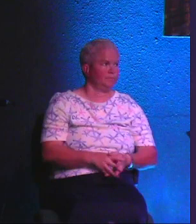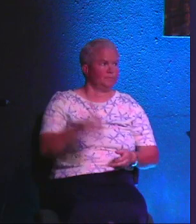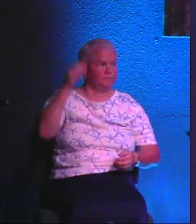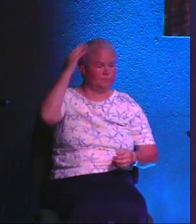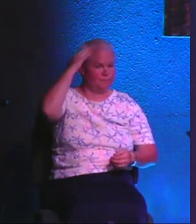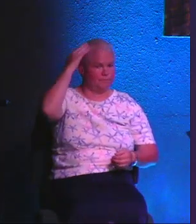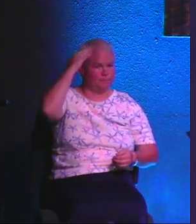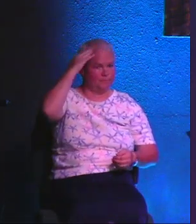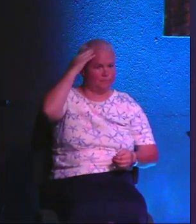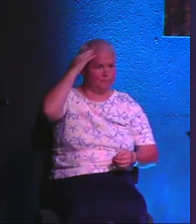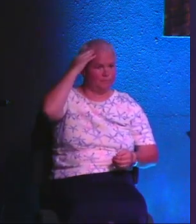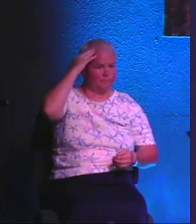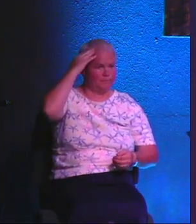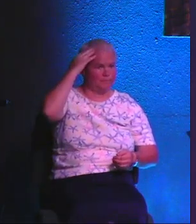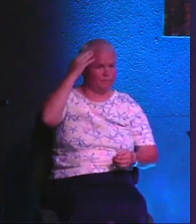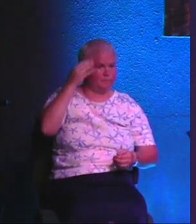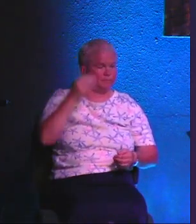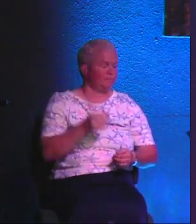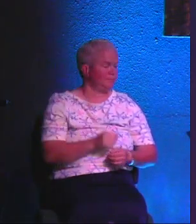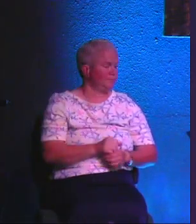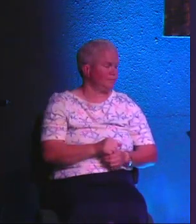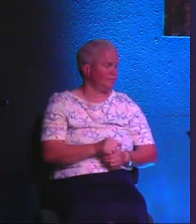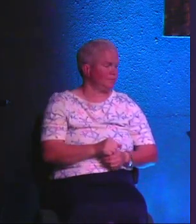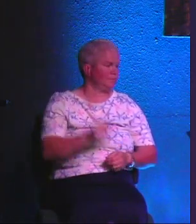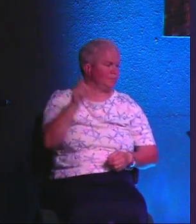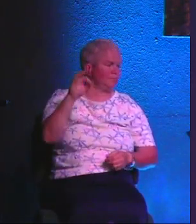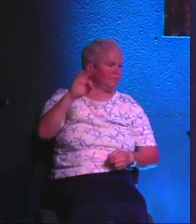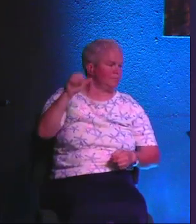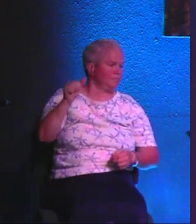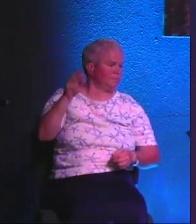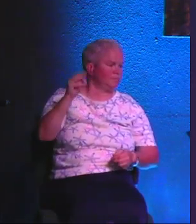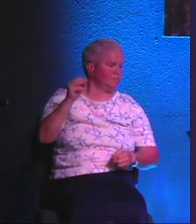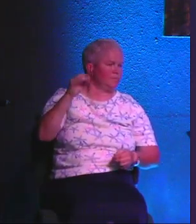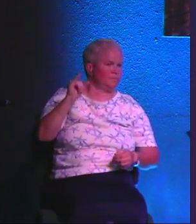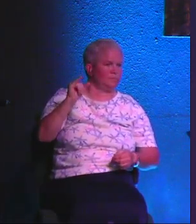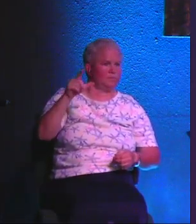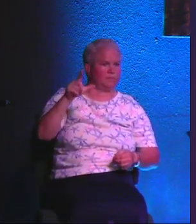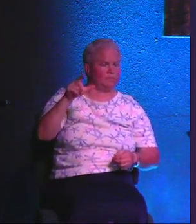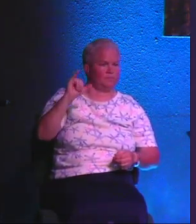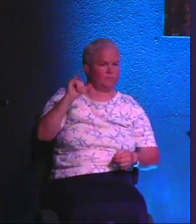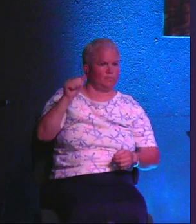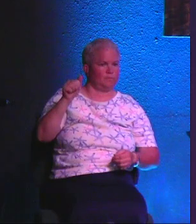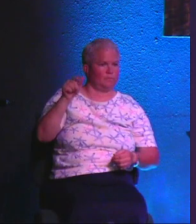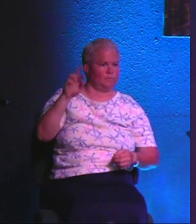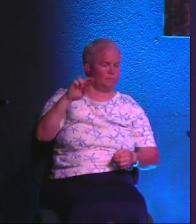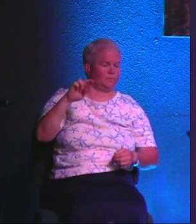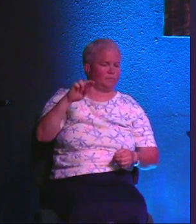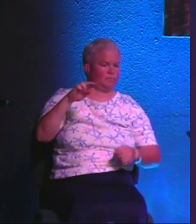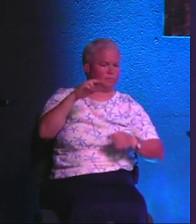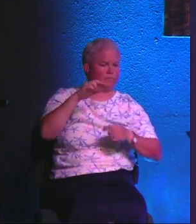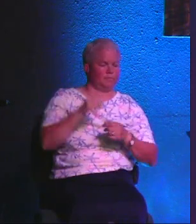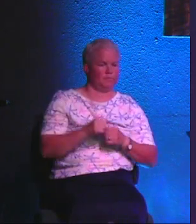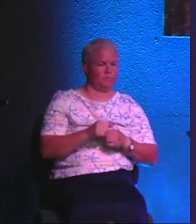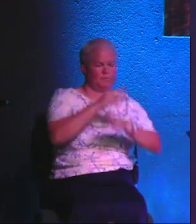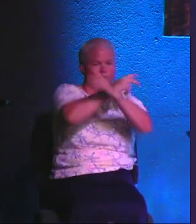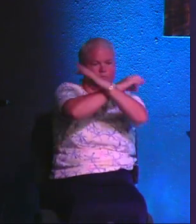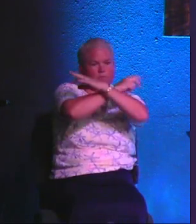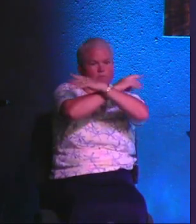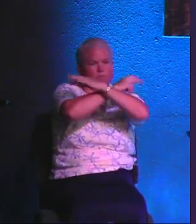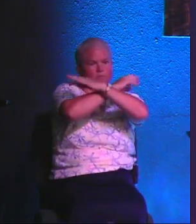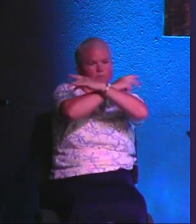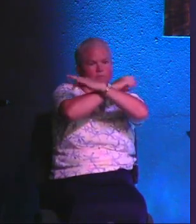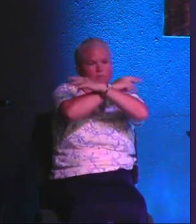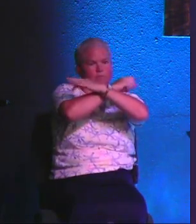at all? It should because it's going on all around us from the media and that